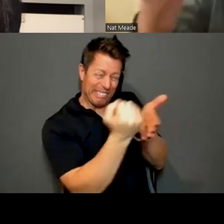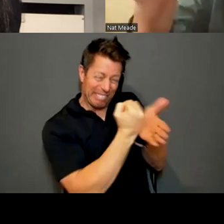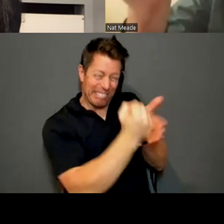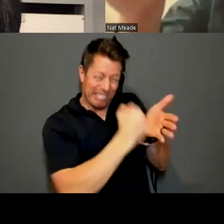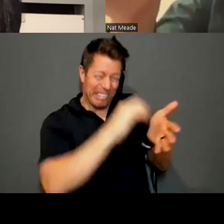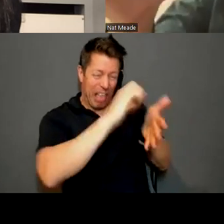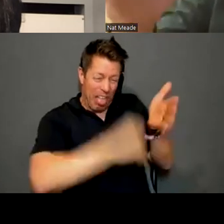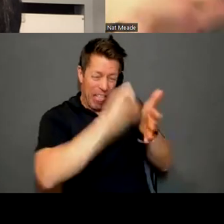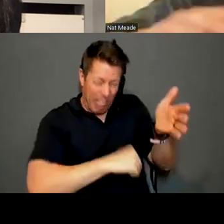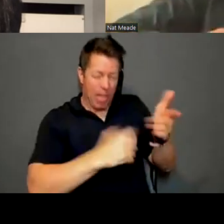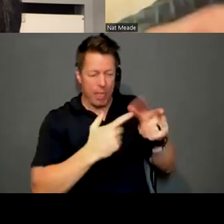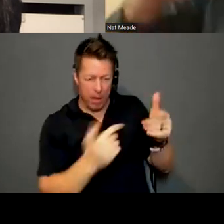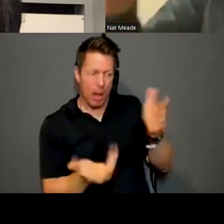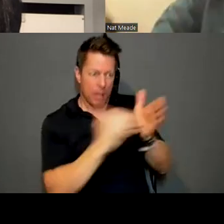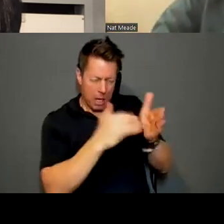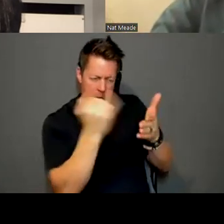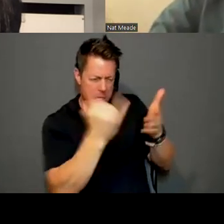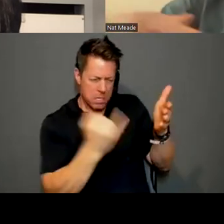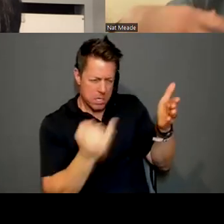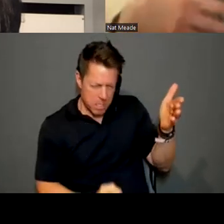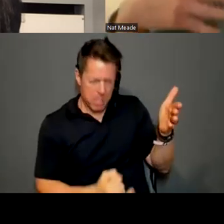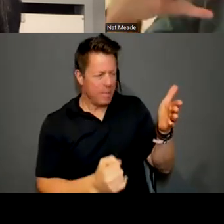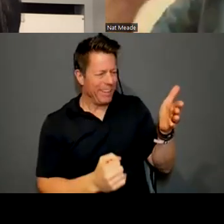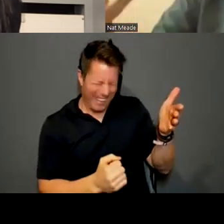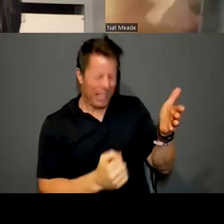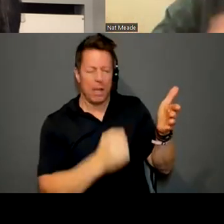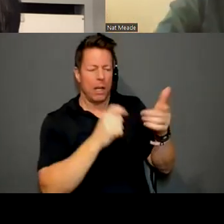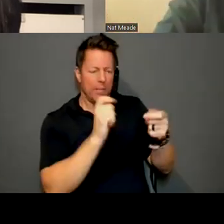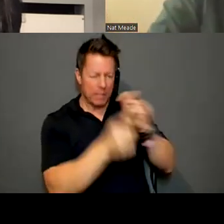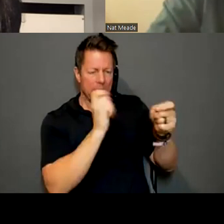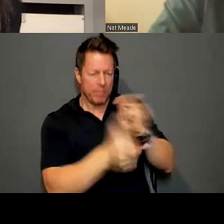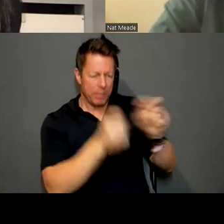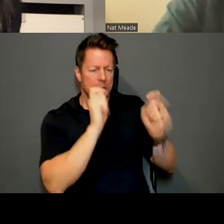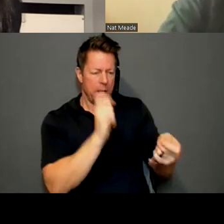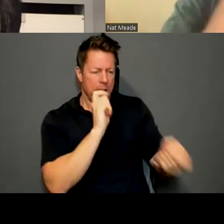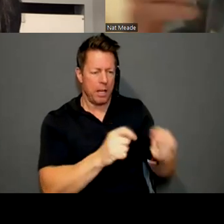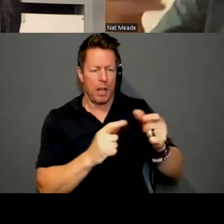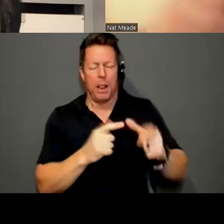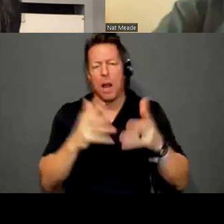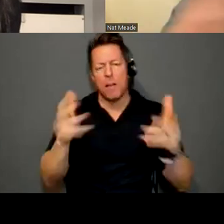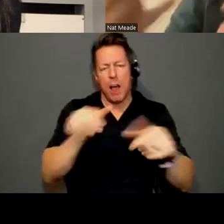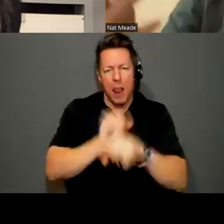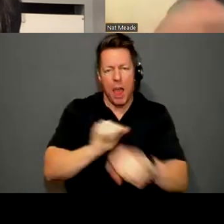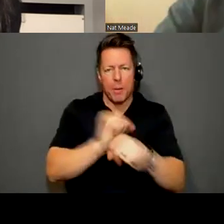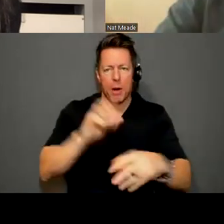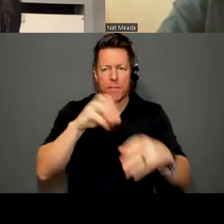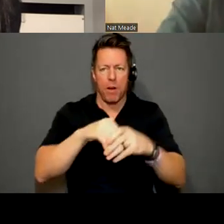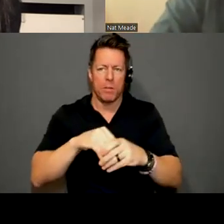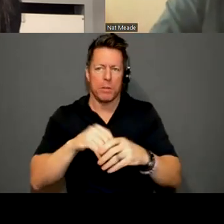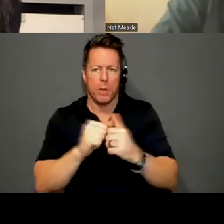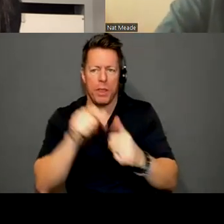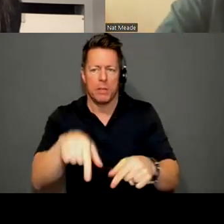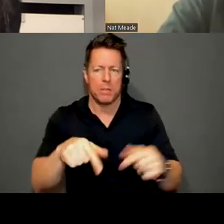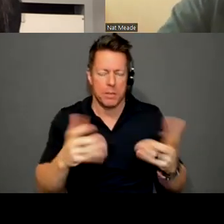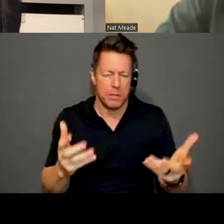attribute to a certain, like a painting with a lot of history to it, but a lot of labor involved. So hopefully those things are kind of working with and against